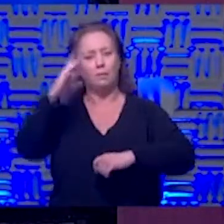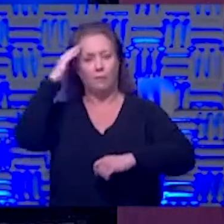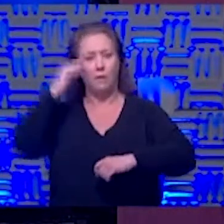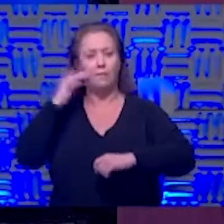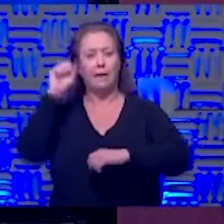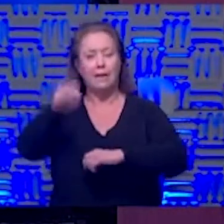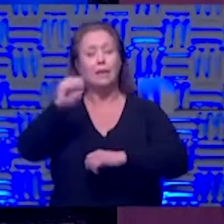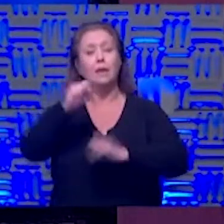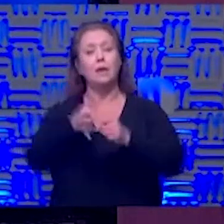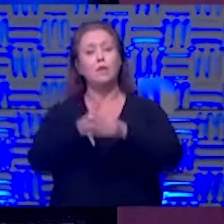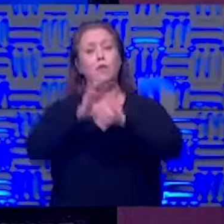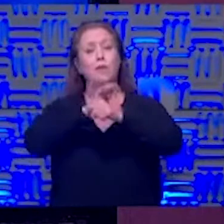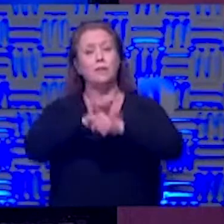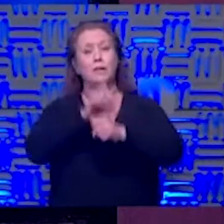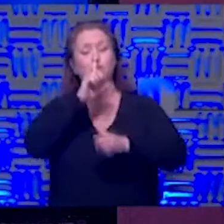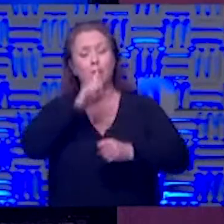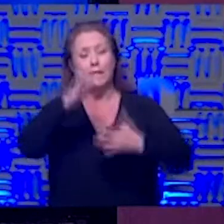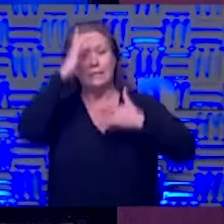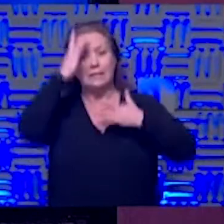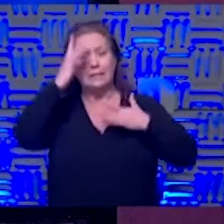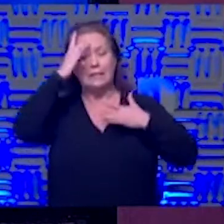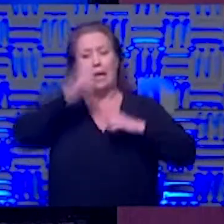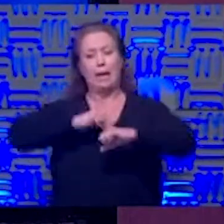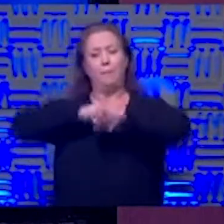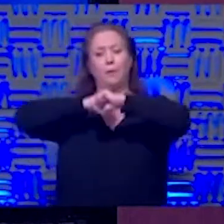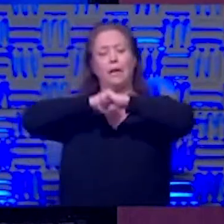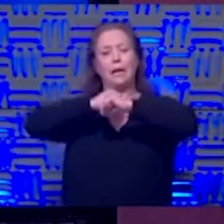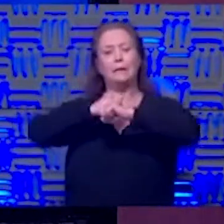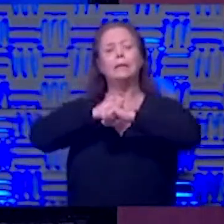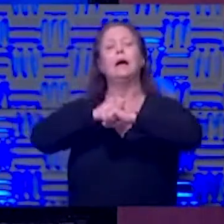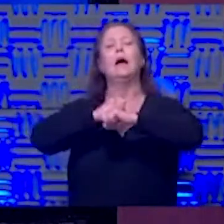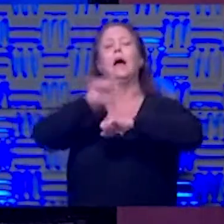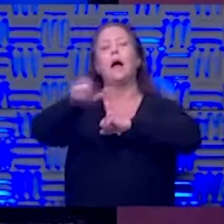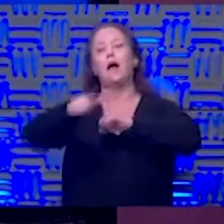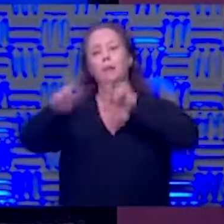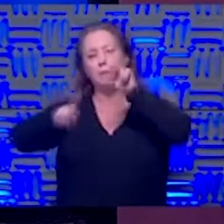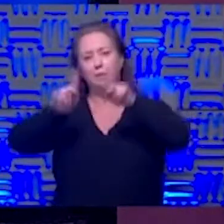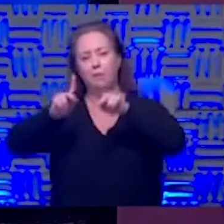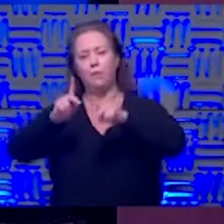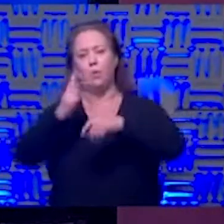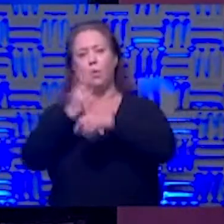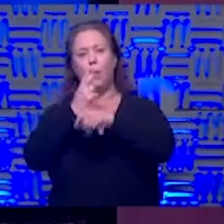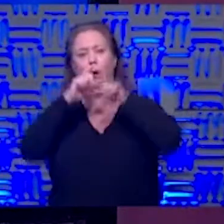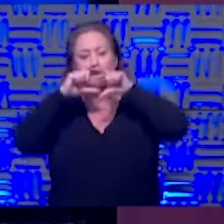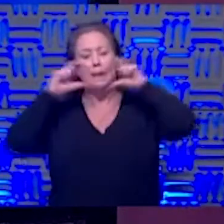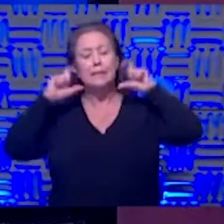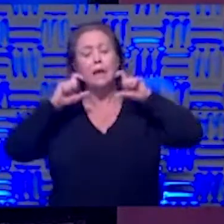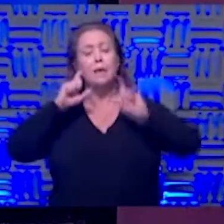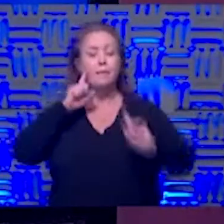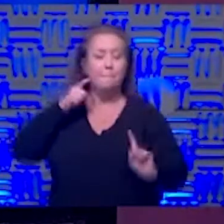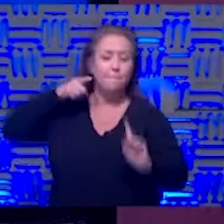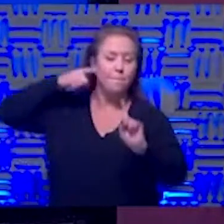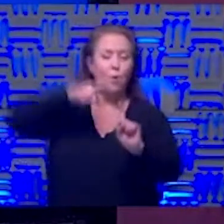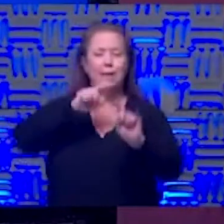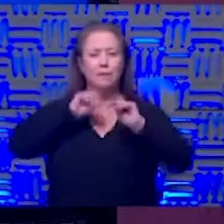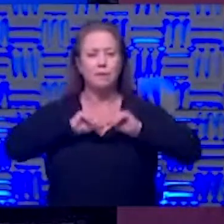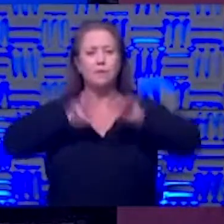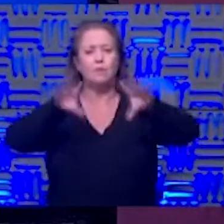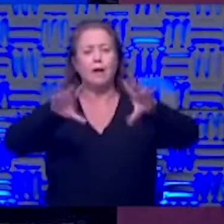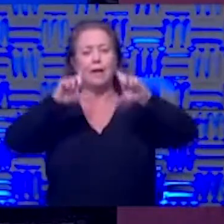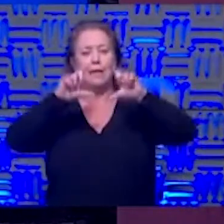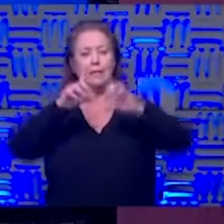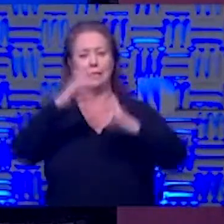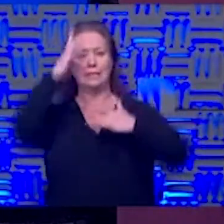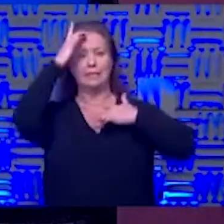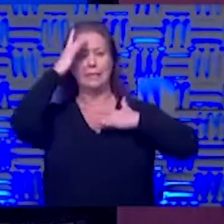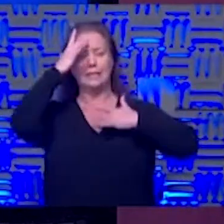disease is real and it protects others if you wear a mask and the point of not spreading the disease is to help